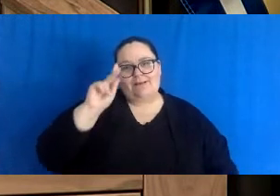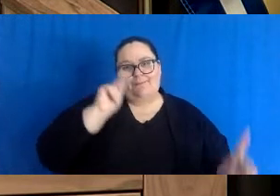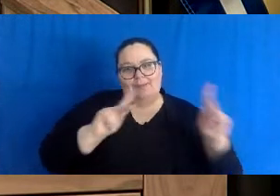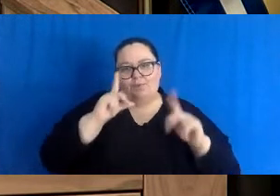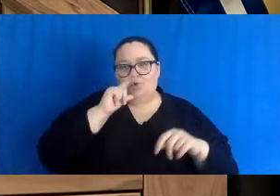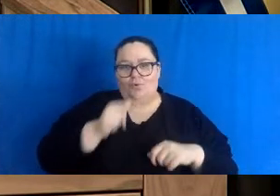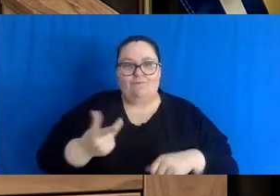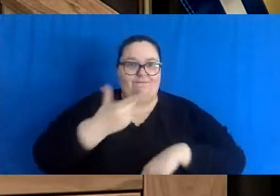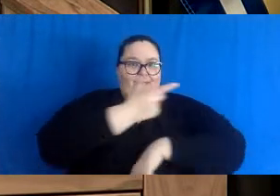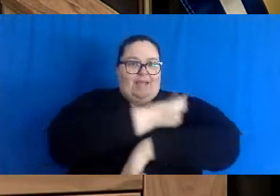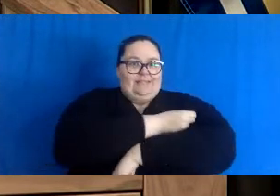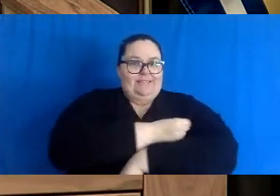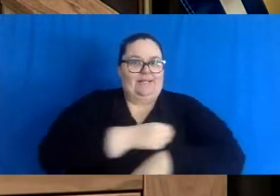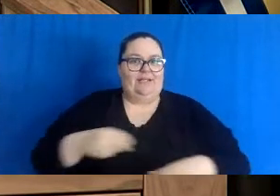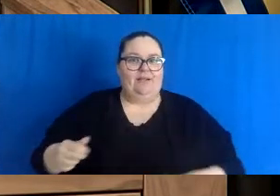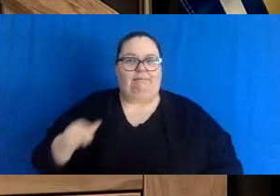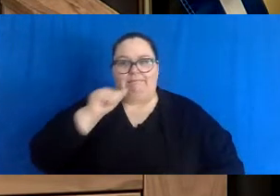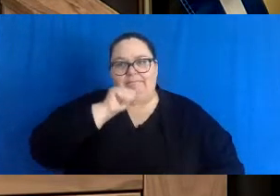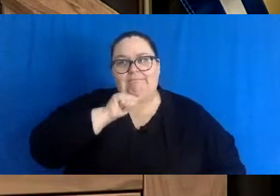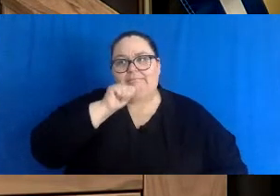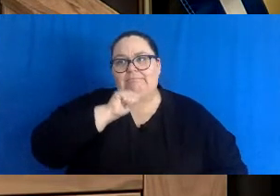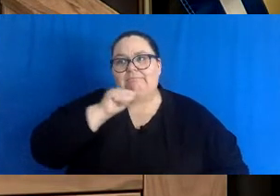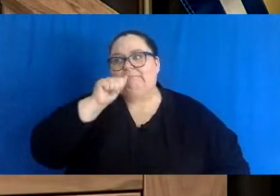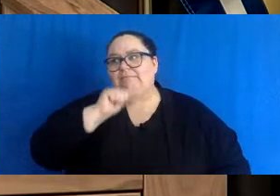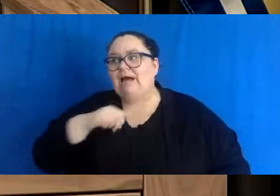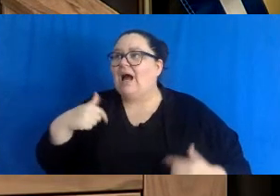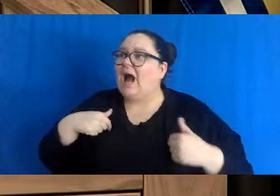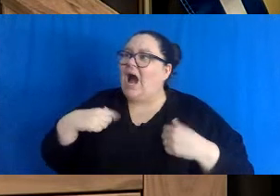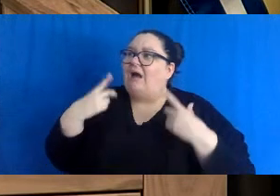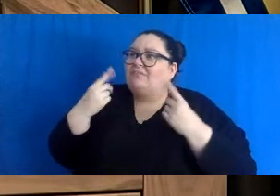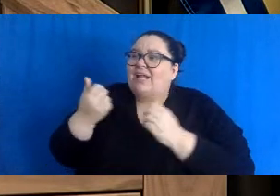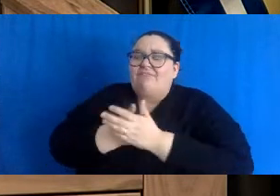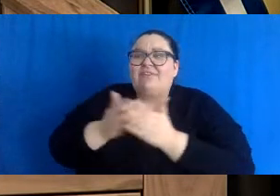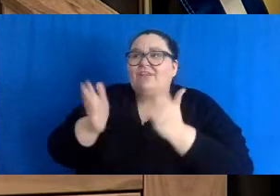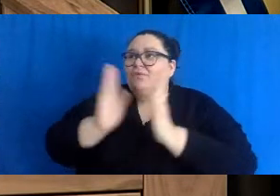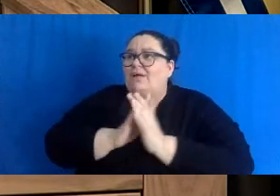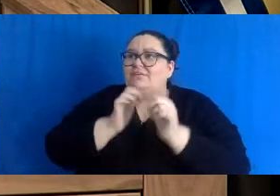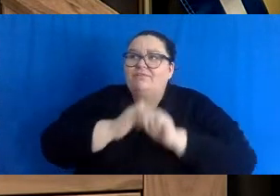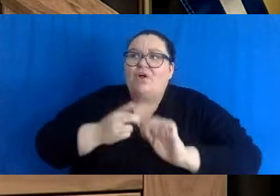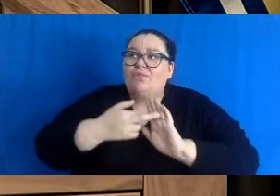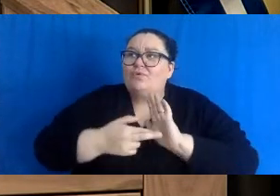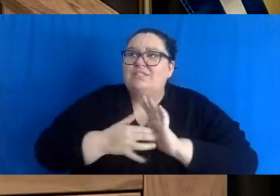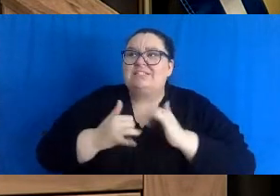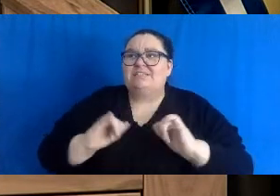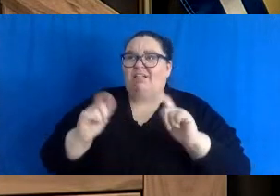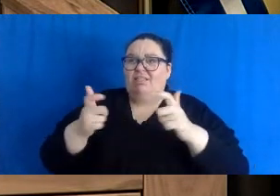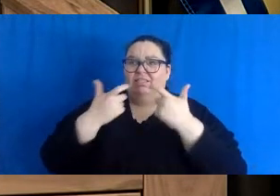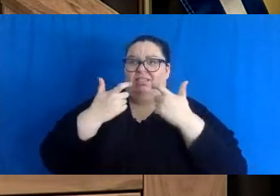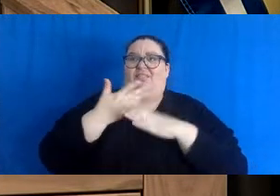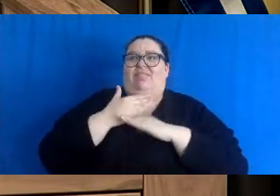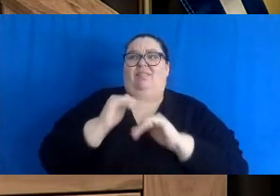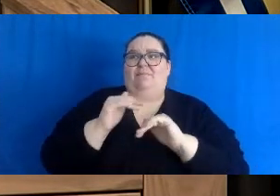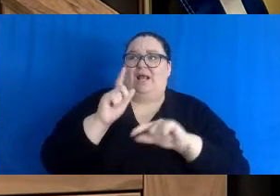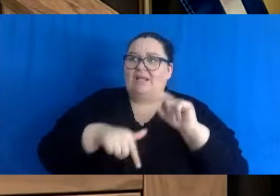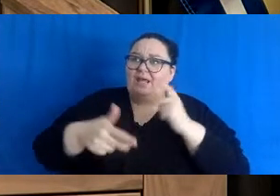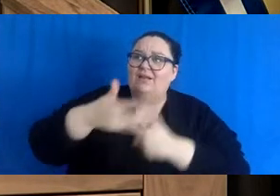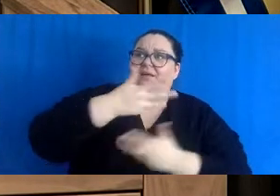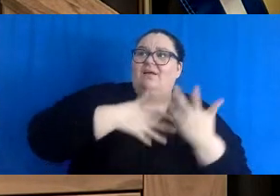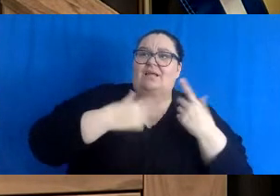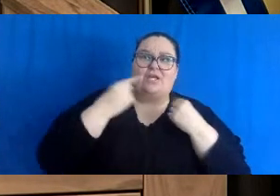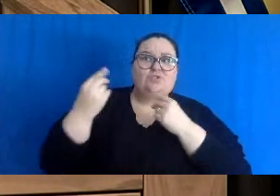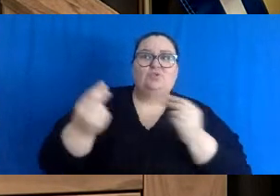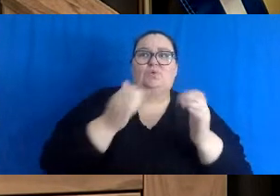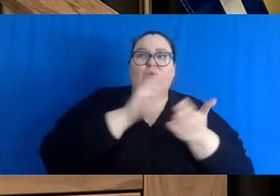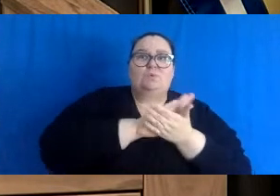to say, well, look, I'm vaccinated. I've done everything you've asked me to do, and yet I'm still restricted with my family, with my activities, our